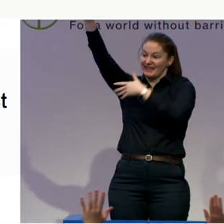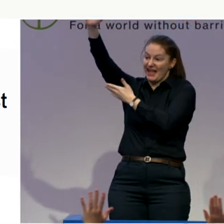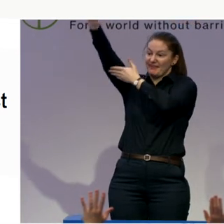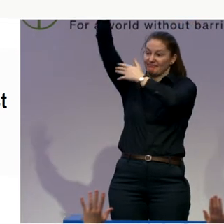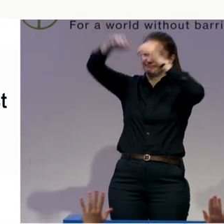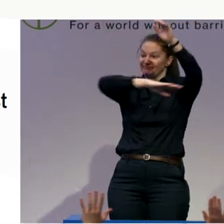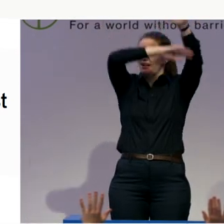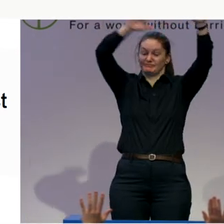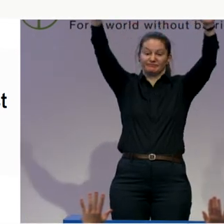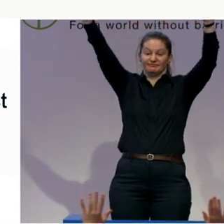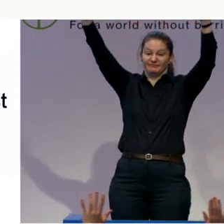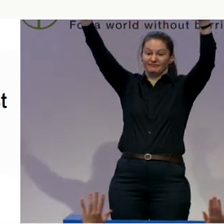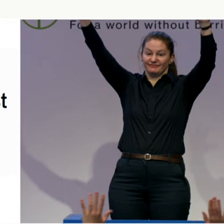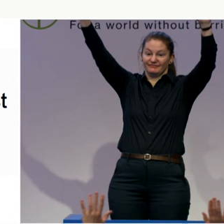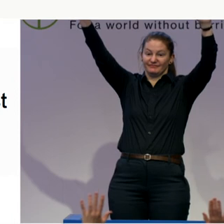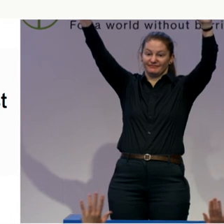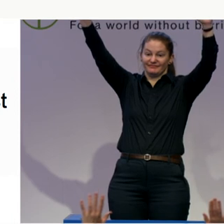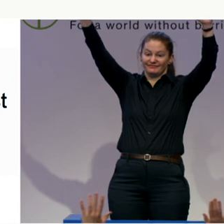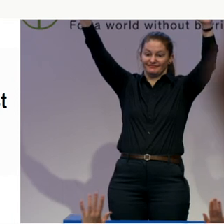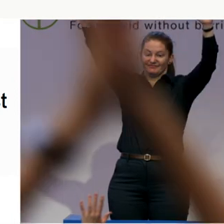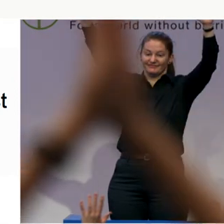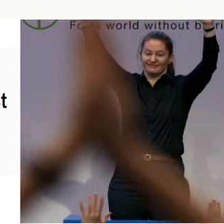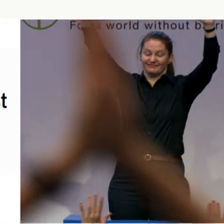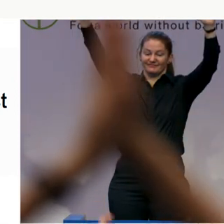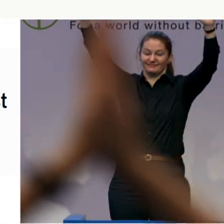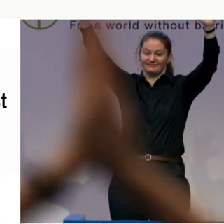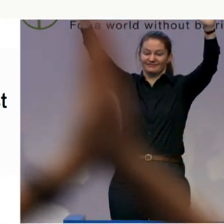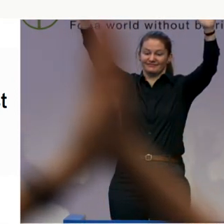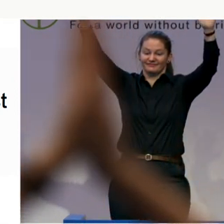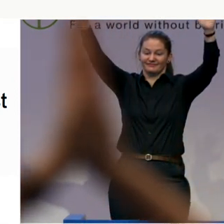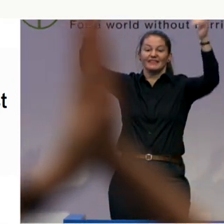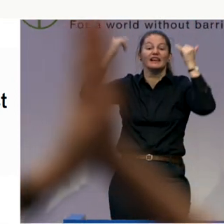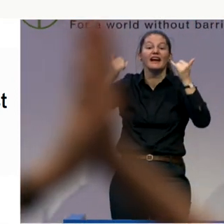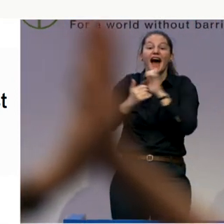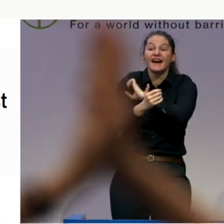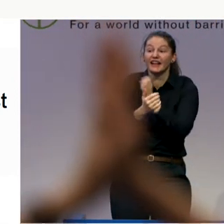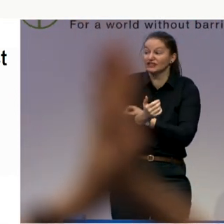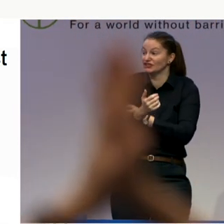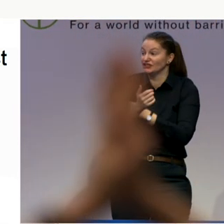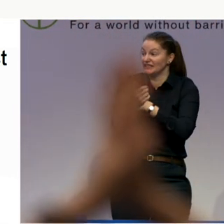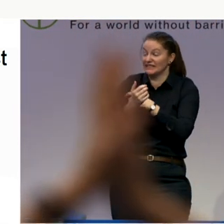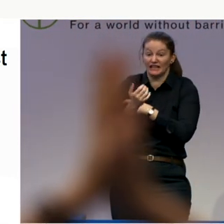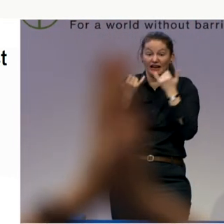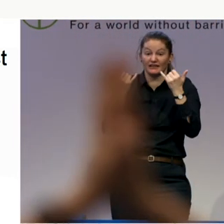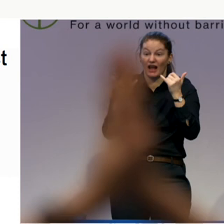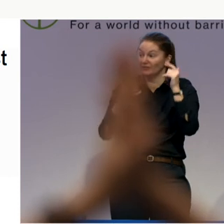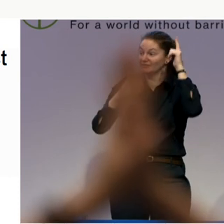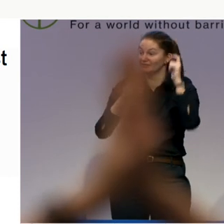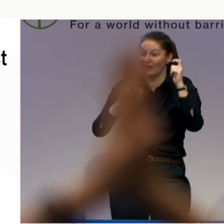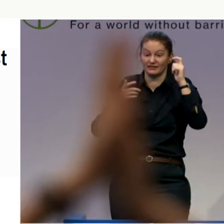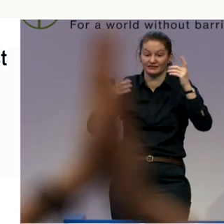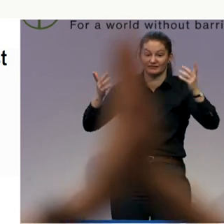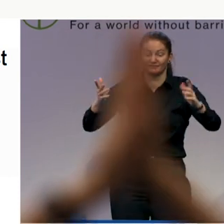So, now we will switch on our energy. Yeah, sorry. So, we will switch off our